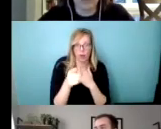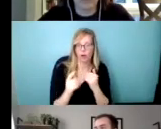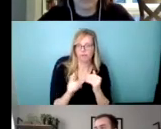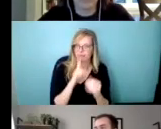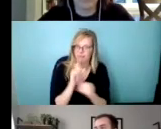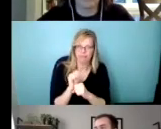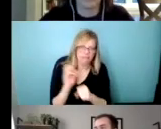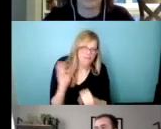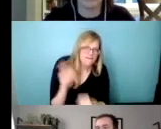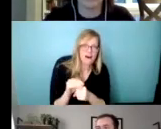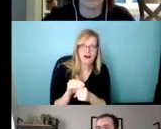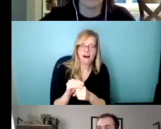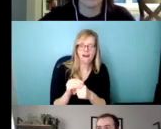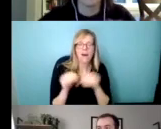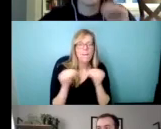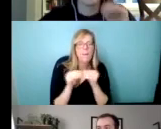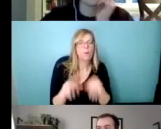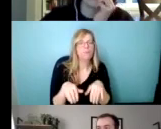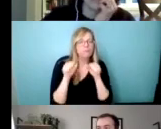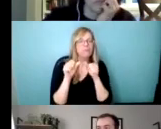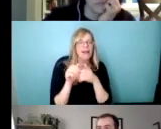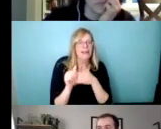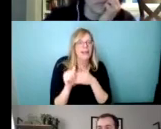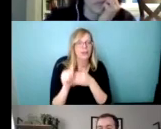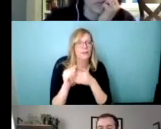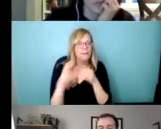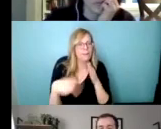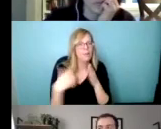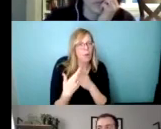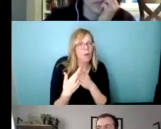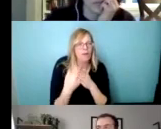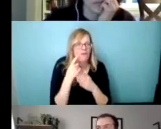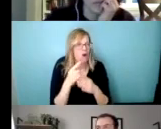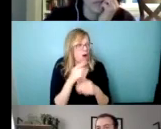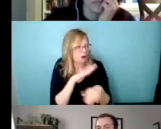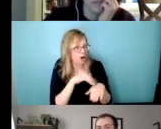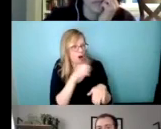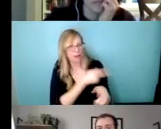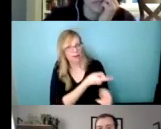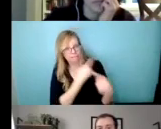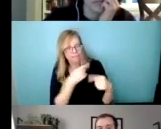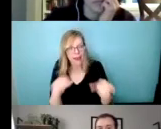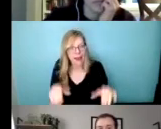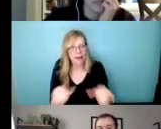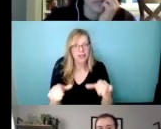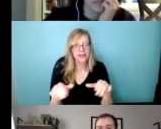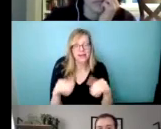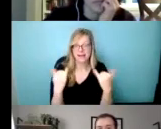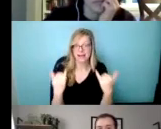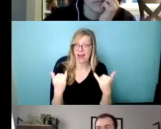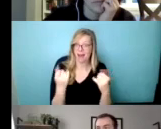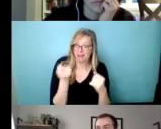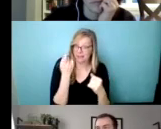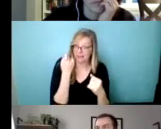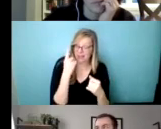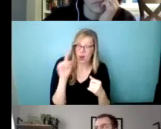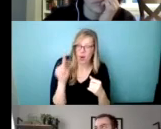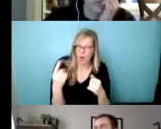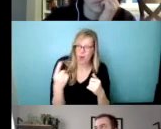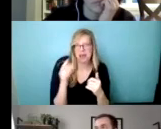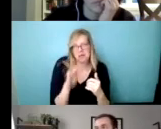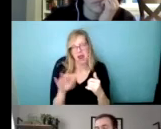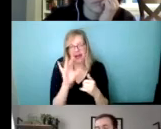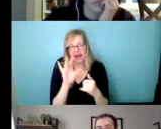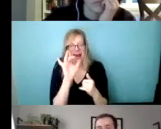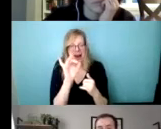or taking a kind of leadership role, so to speak, in terms of a call to action. We're not going to have too much time on this, only about eight minutes. Um,